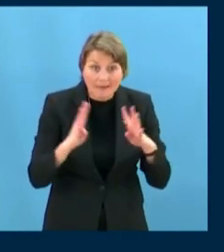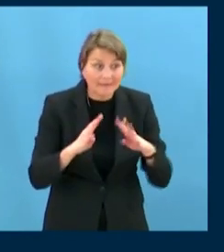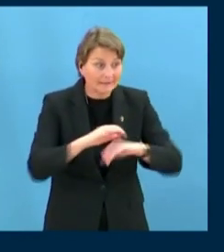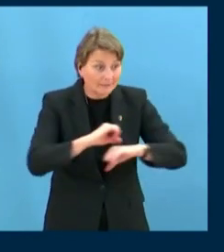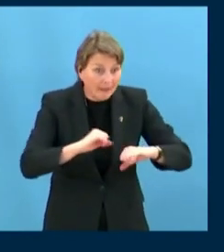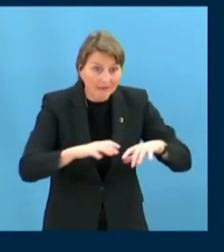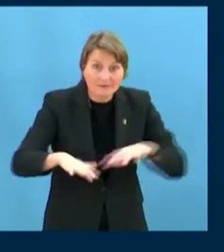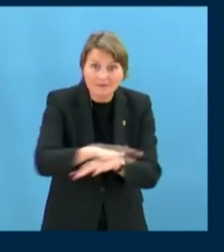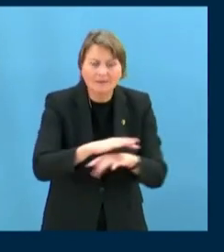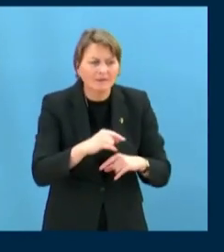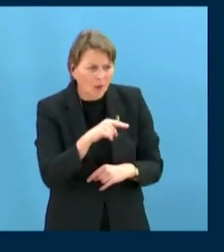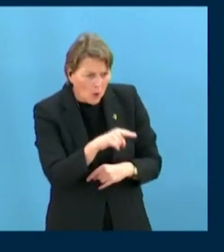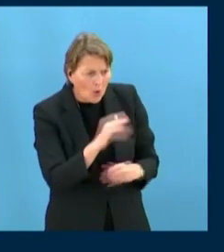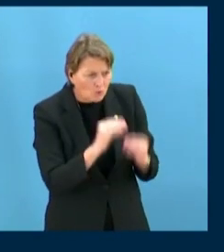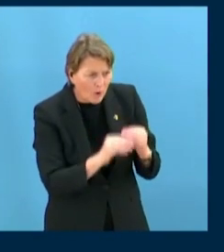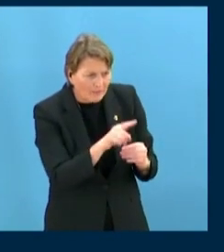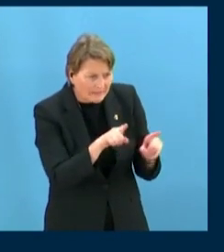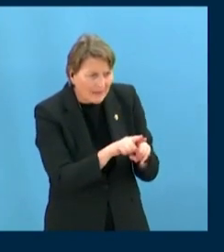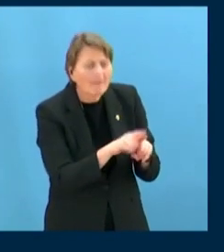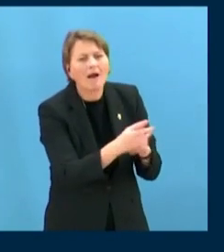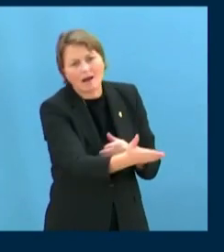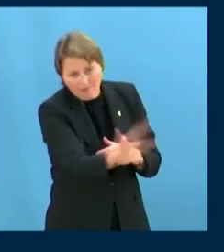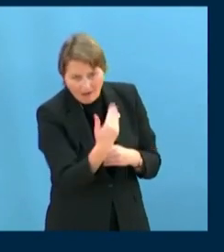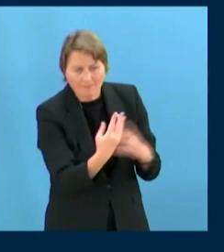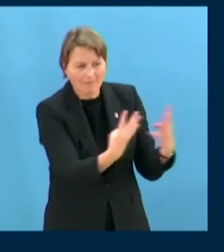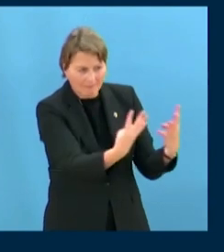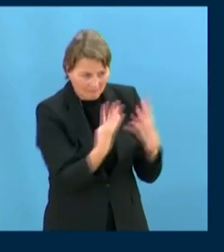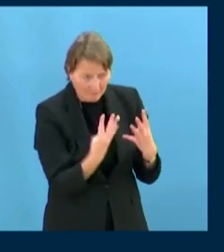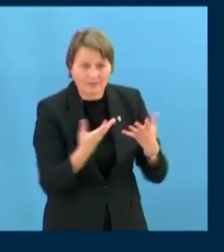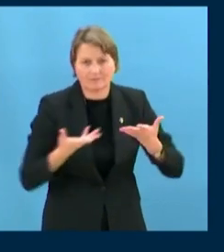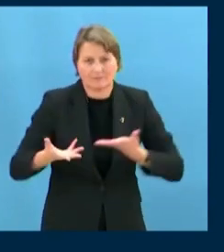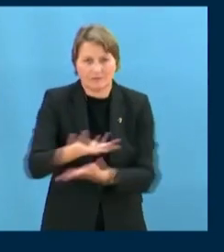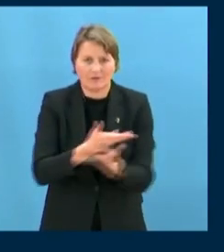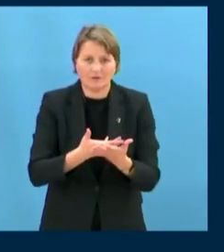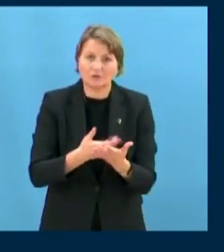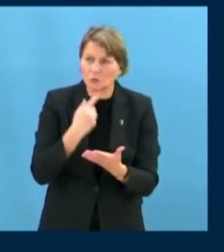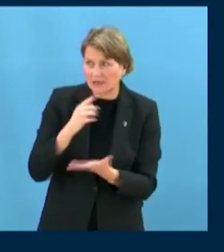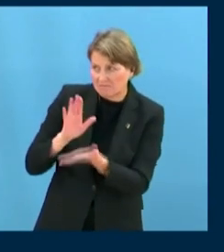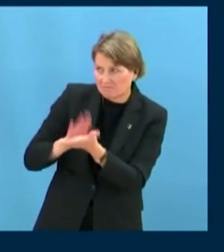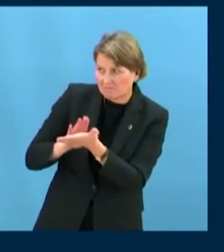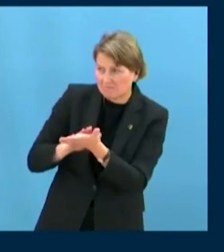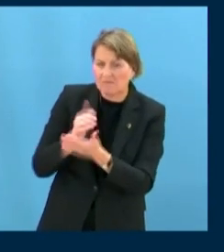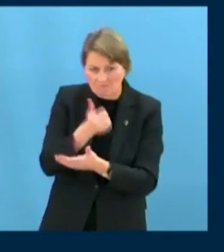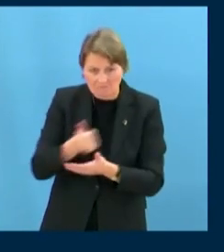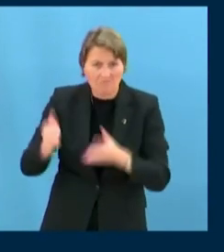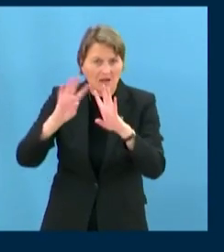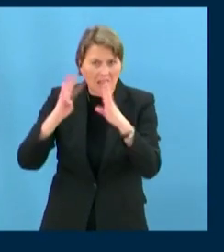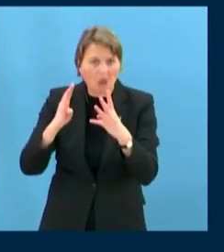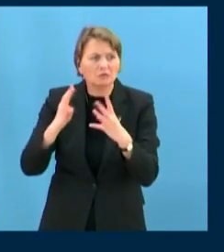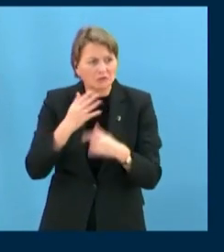directly concern them are discussed and decided, and I commend the Council for its leadership in this regard.